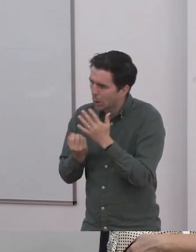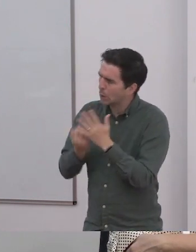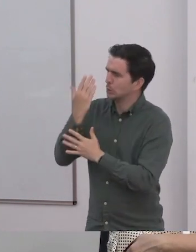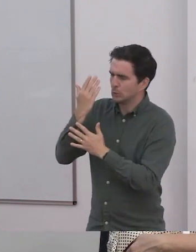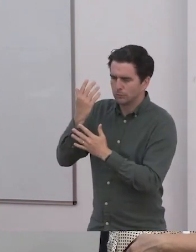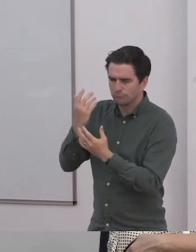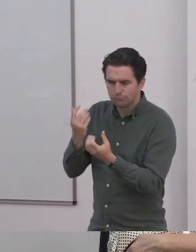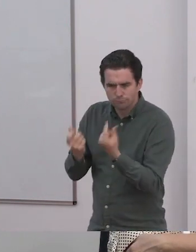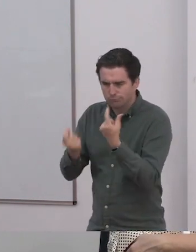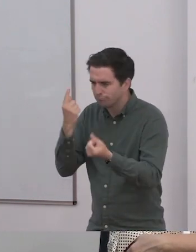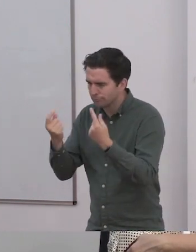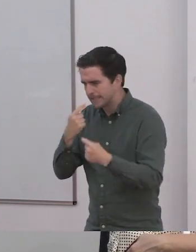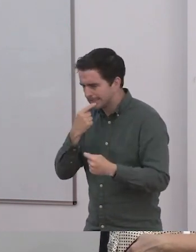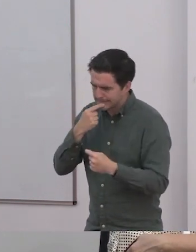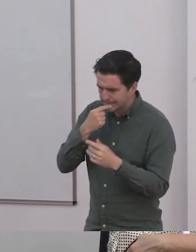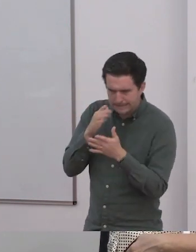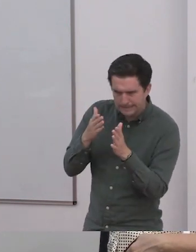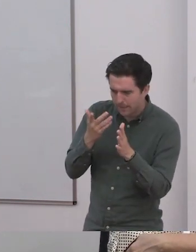I need to think of something to say.